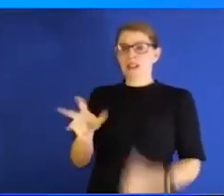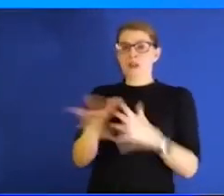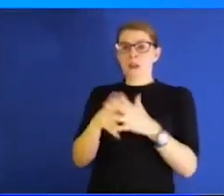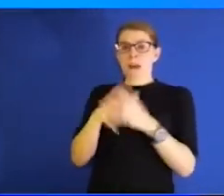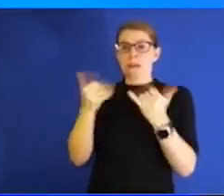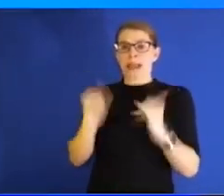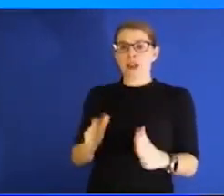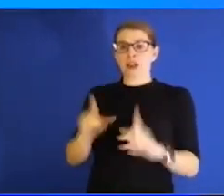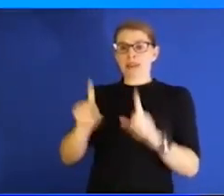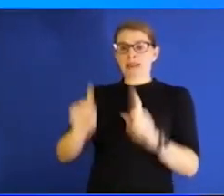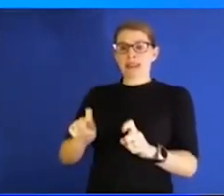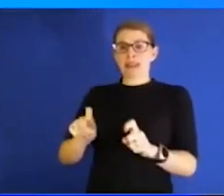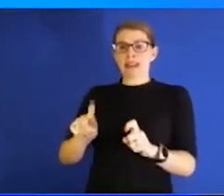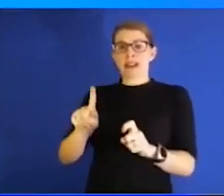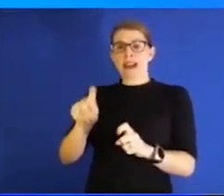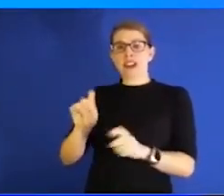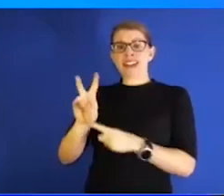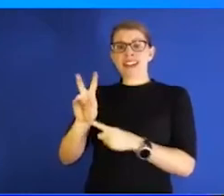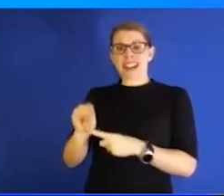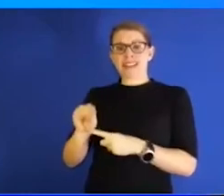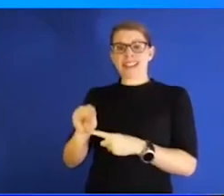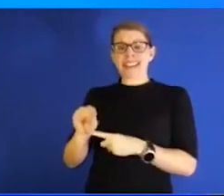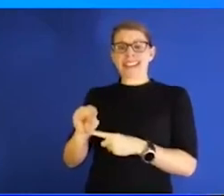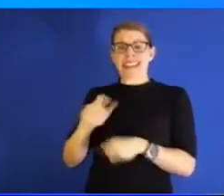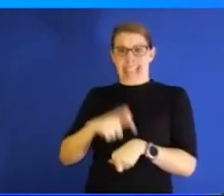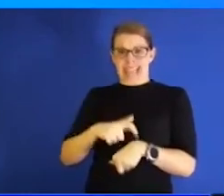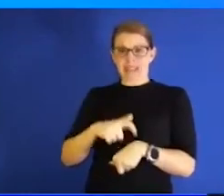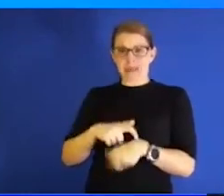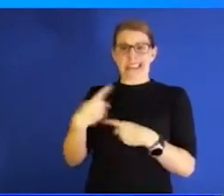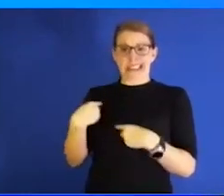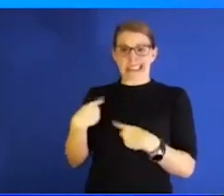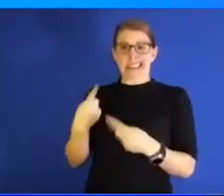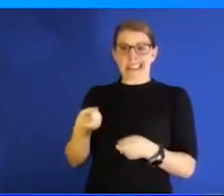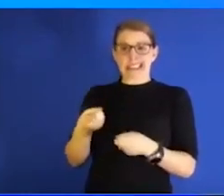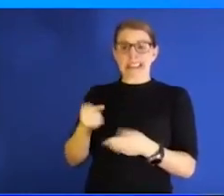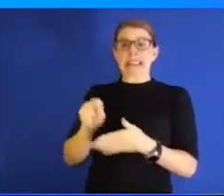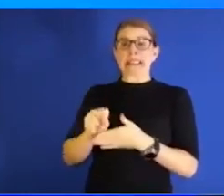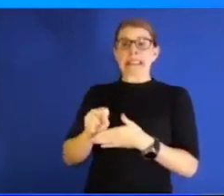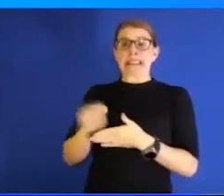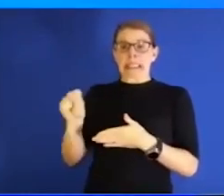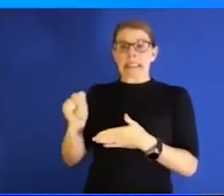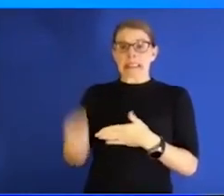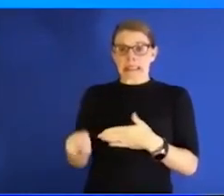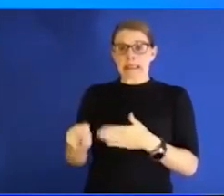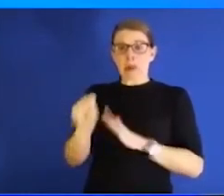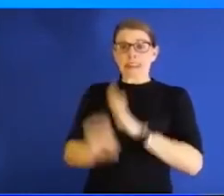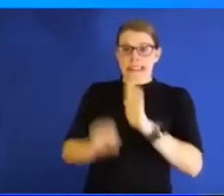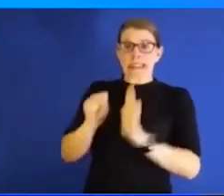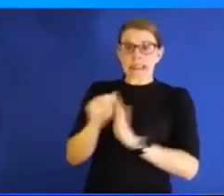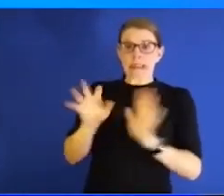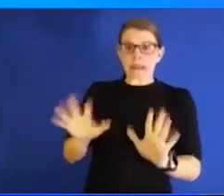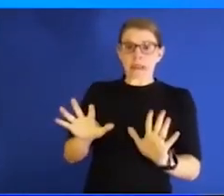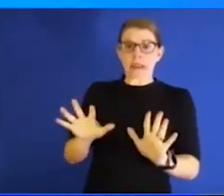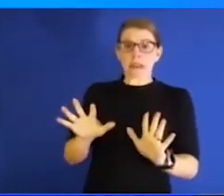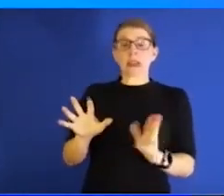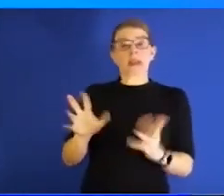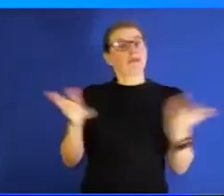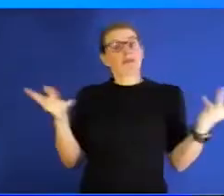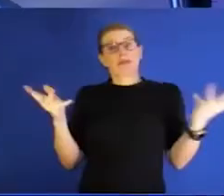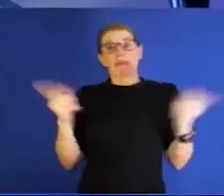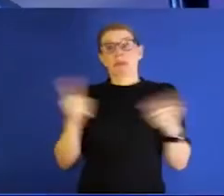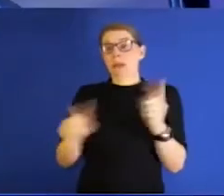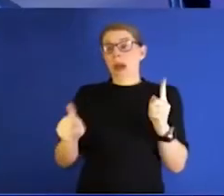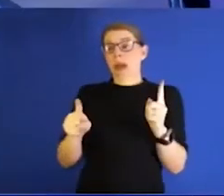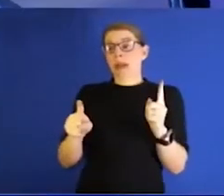170 times over the of the season. And that's just what it took at that point for us to feel comfortable putting everybody out on the field. Were the